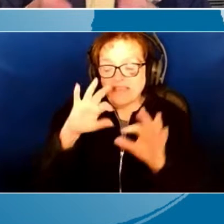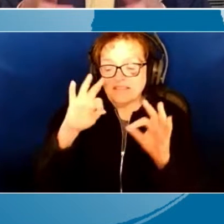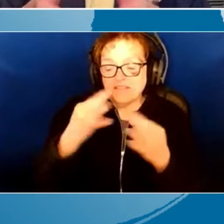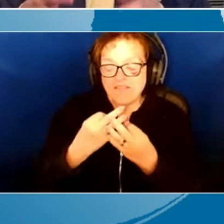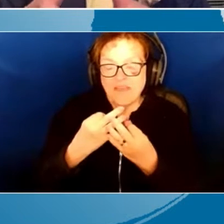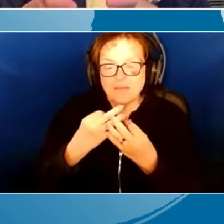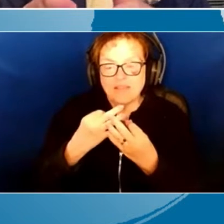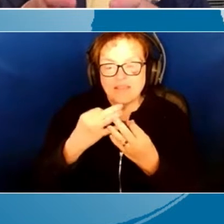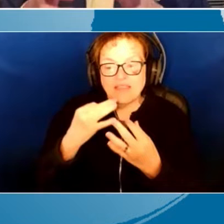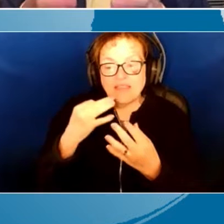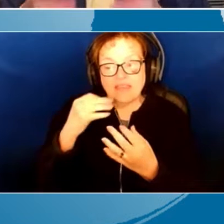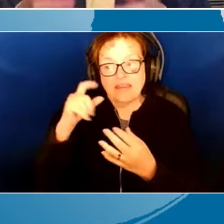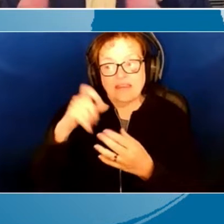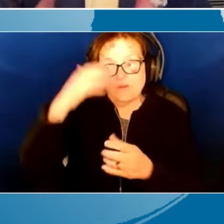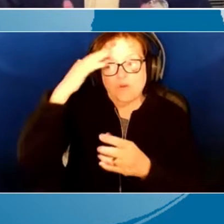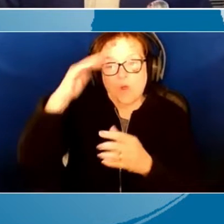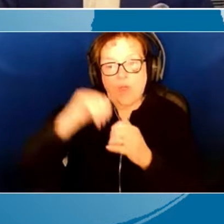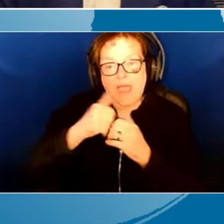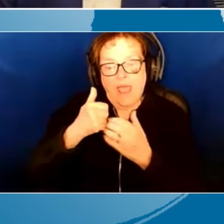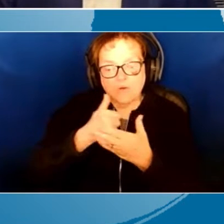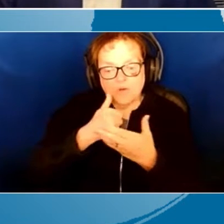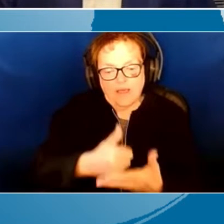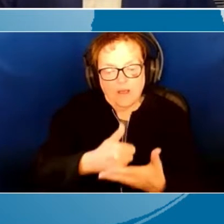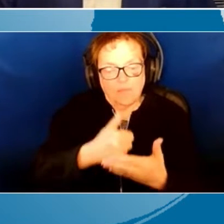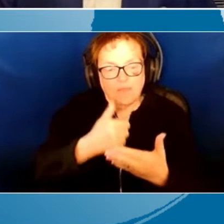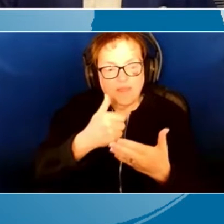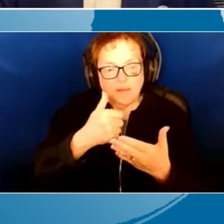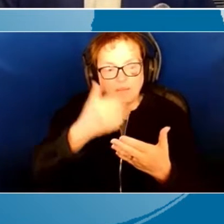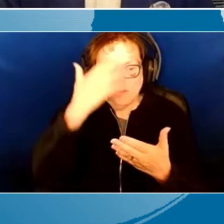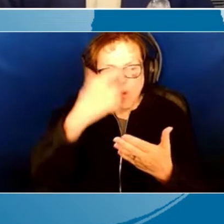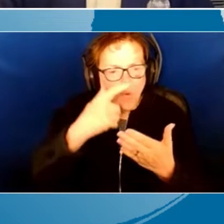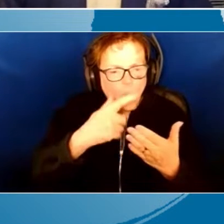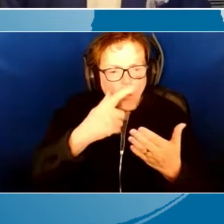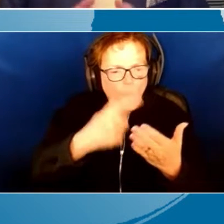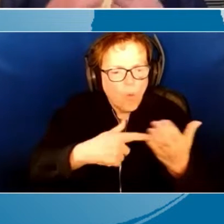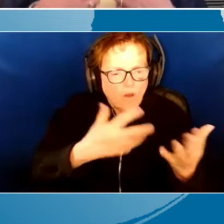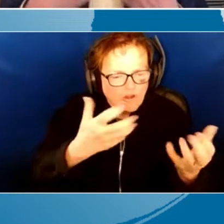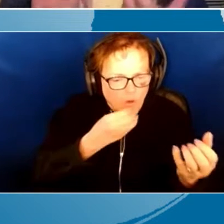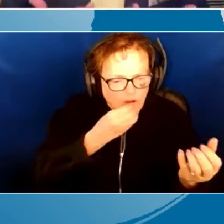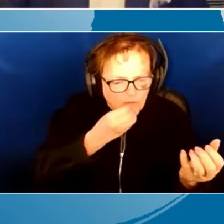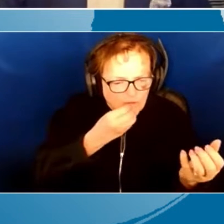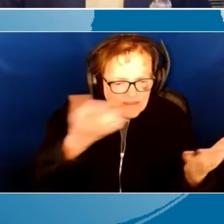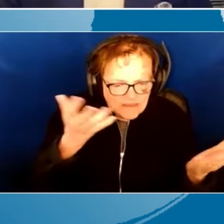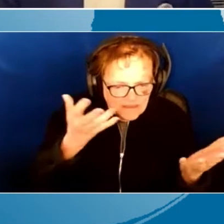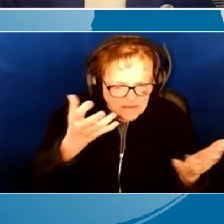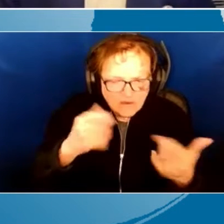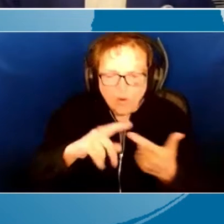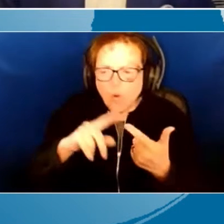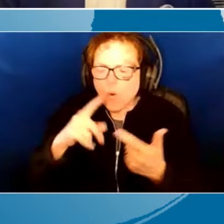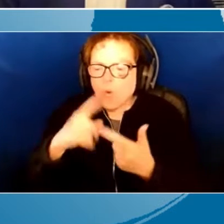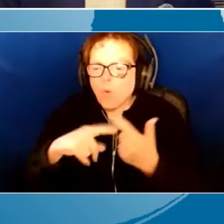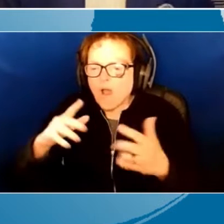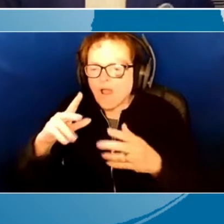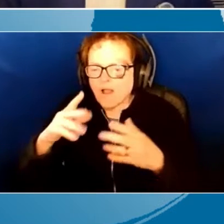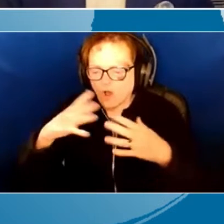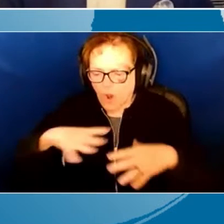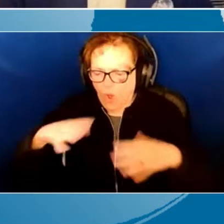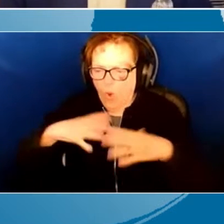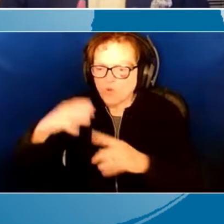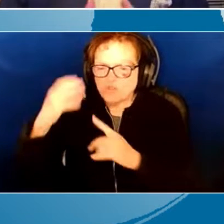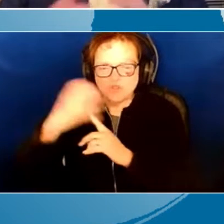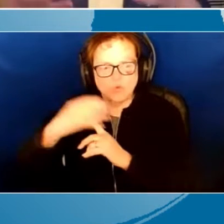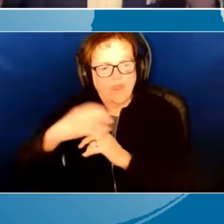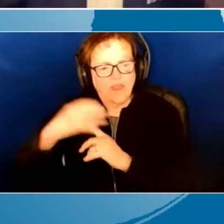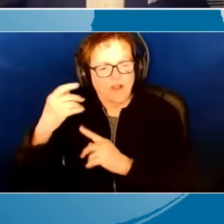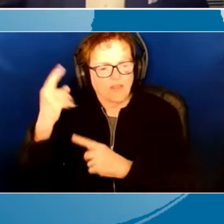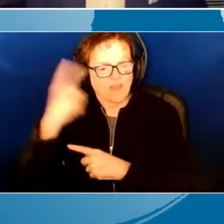how to help their children, let them know what it was they wanted to eat at mealtime. Or what piece of clothing they wanted to wear when it was time to get